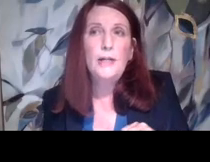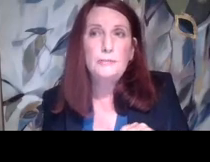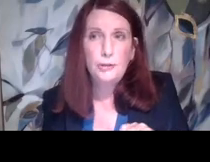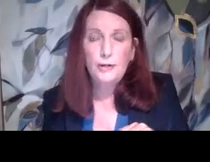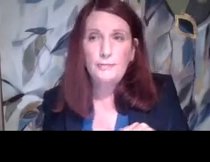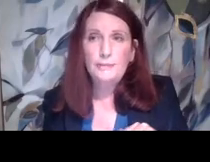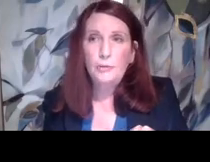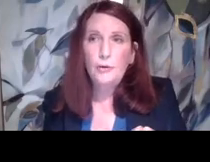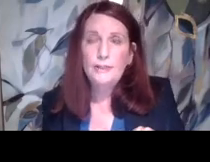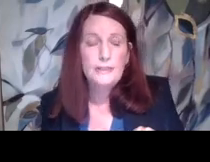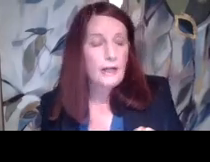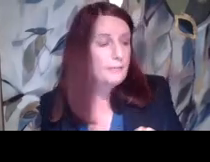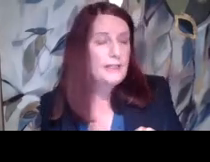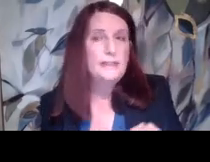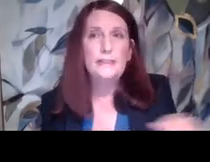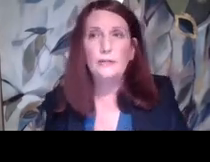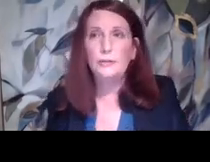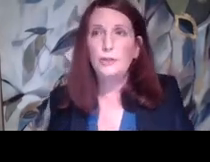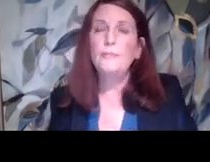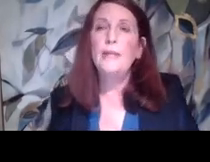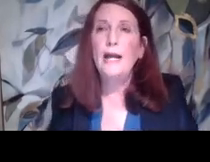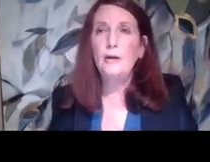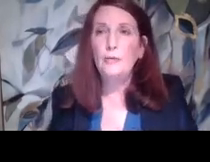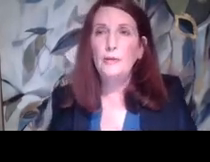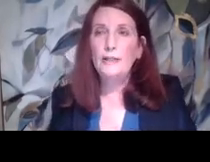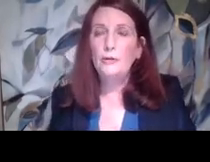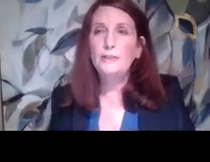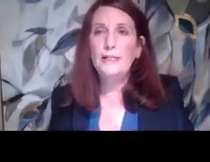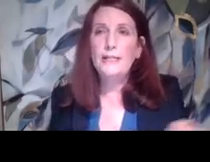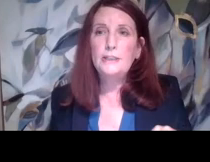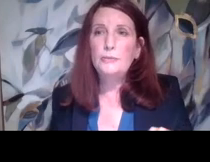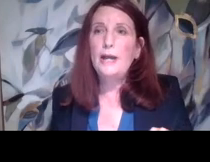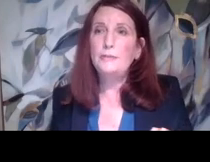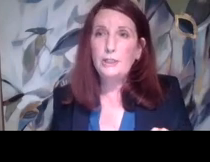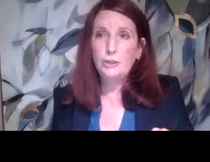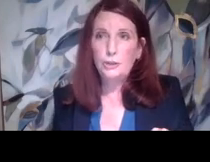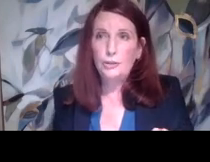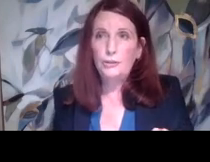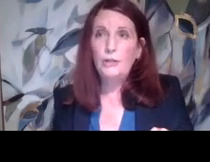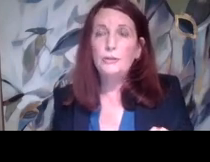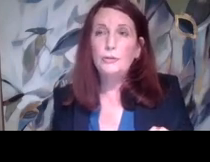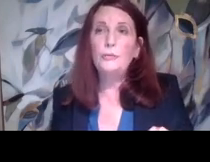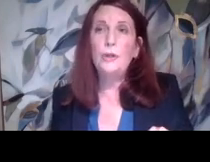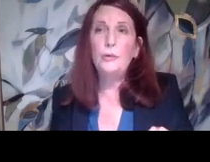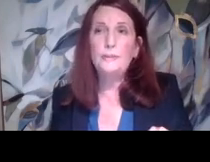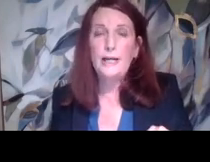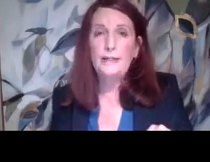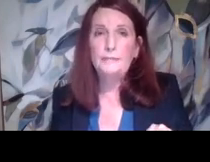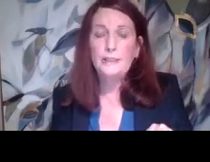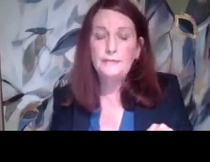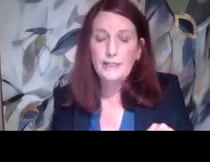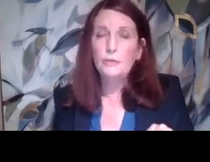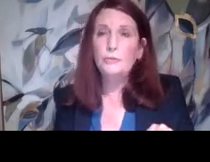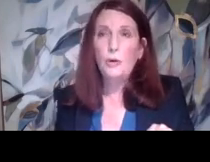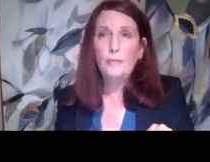why tomorrow night's program is important, uh, because it tells you how in those kinds of cases, we have to make sure the school knows about